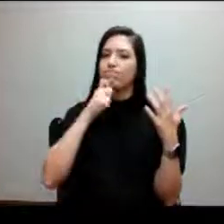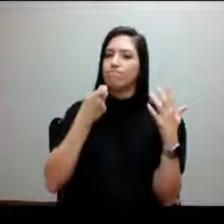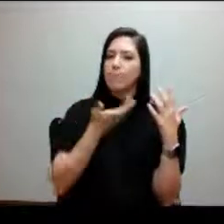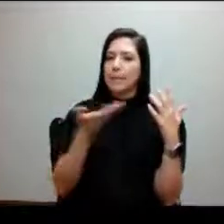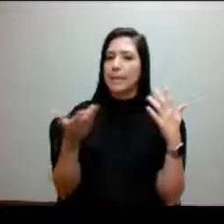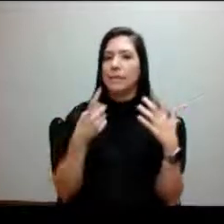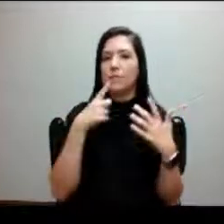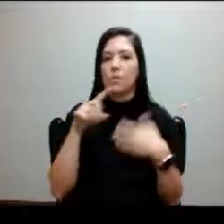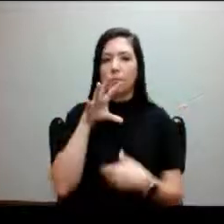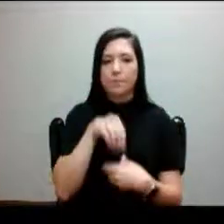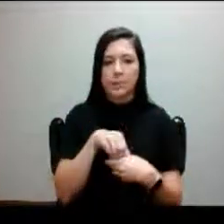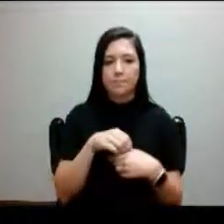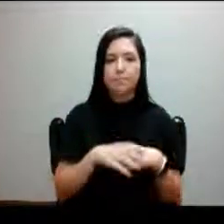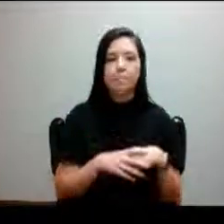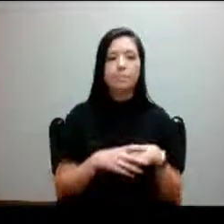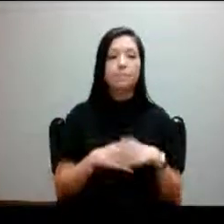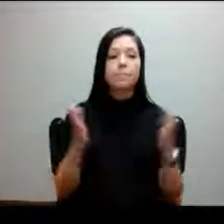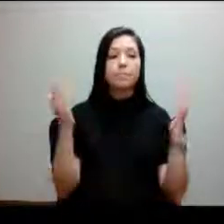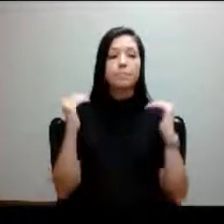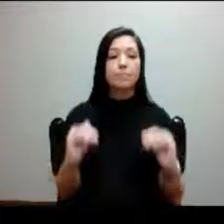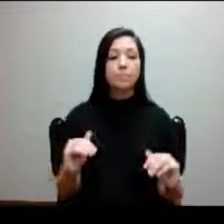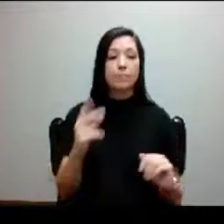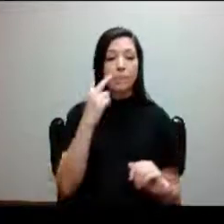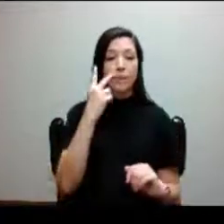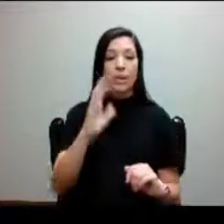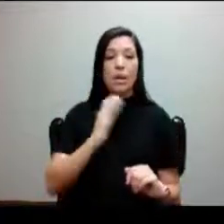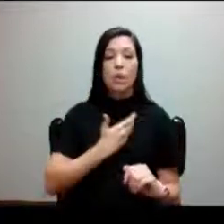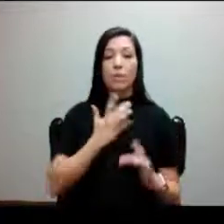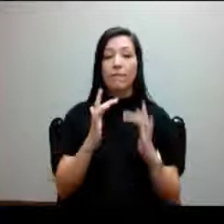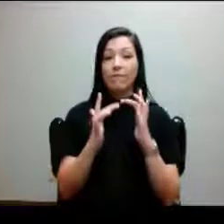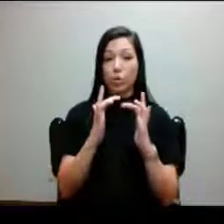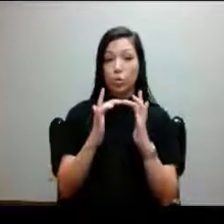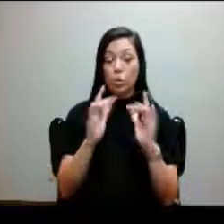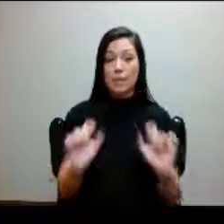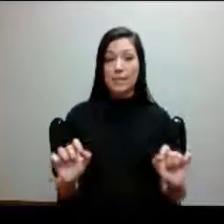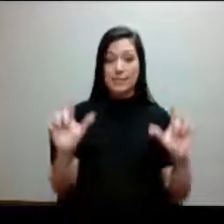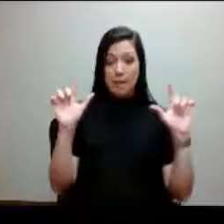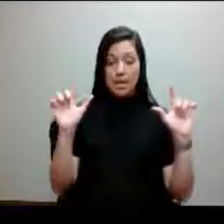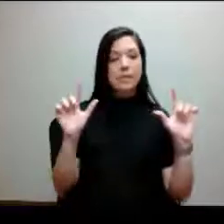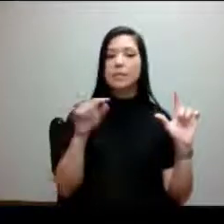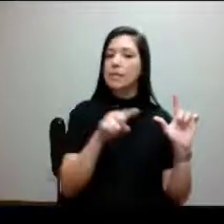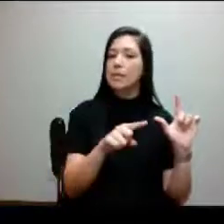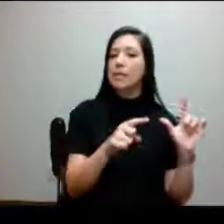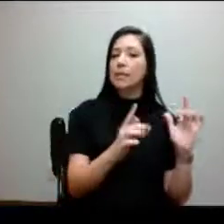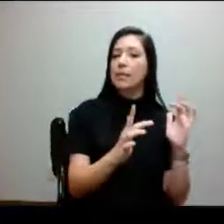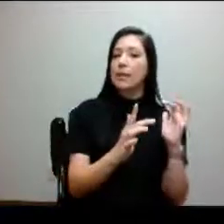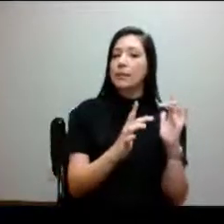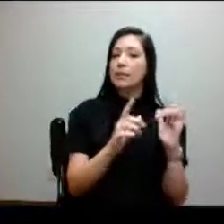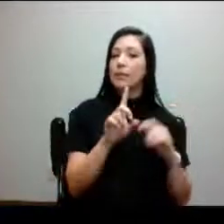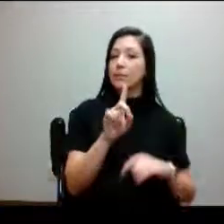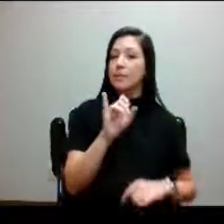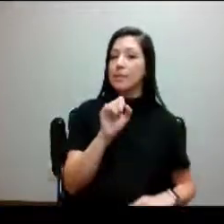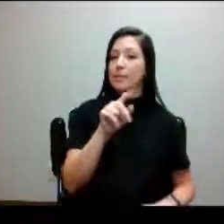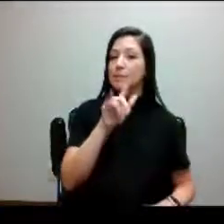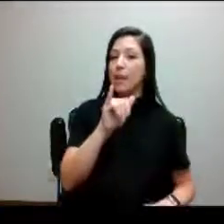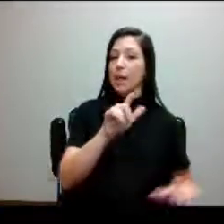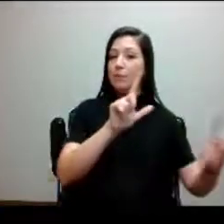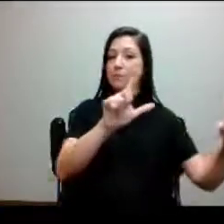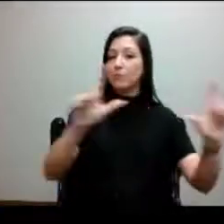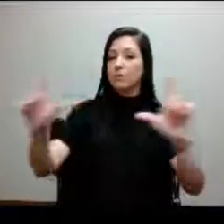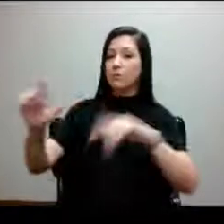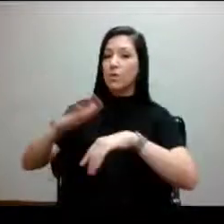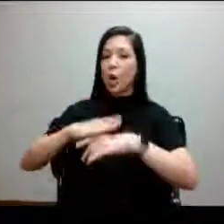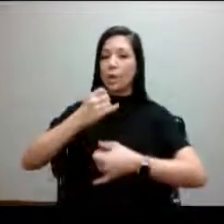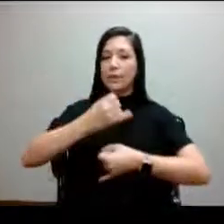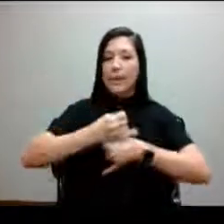in that. And you'll also see that our virtual displays instead of the displays that we have had on campus for our different heritage